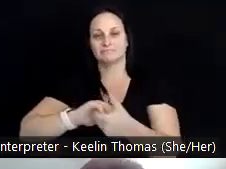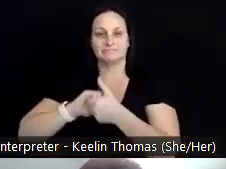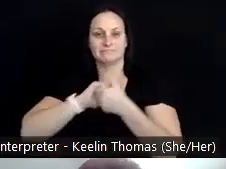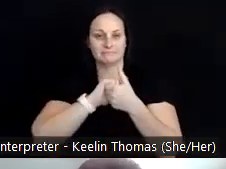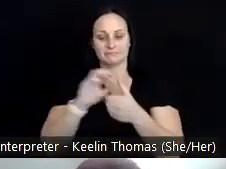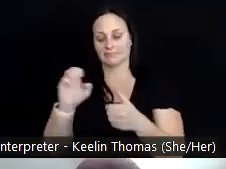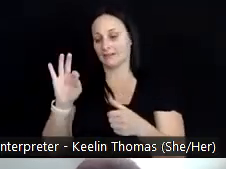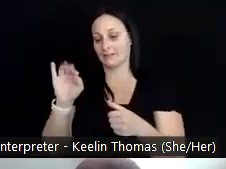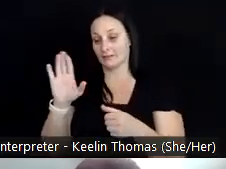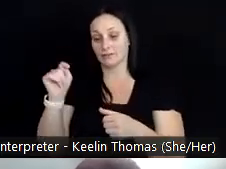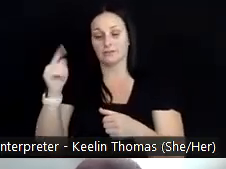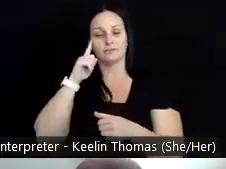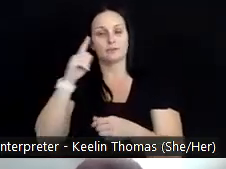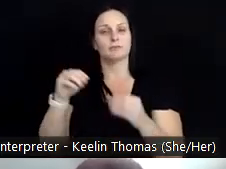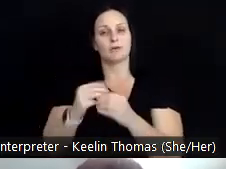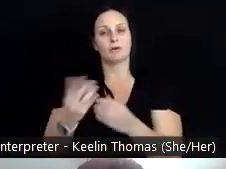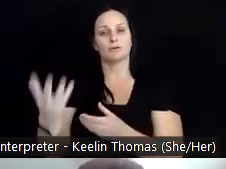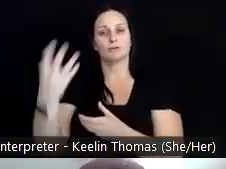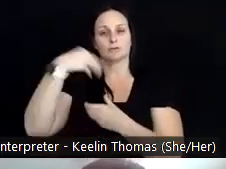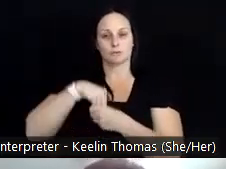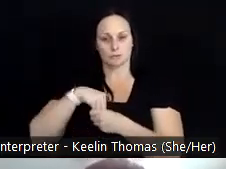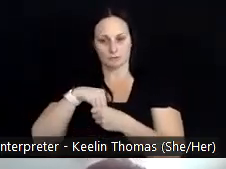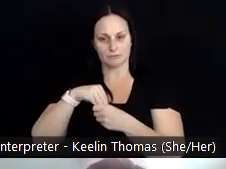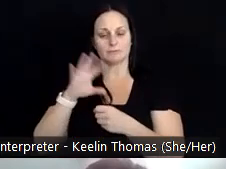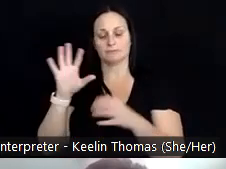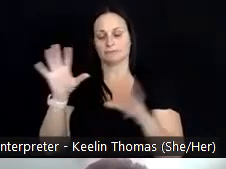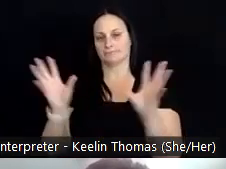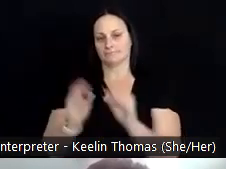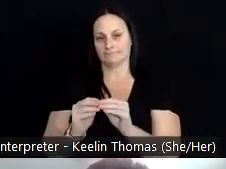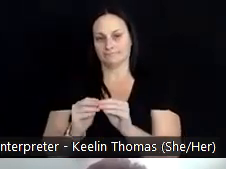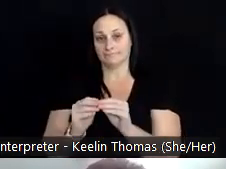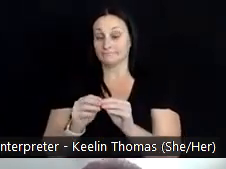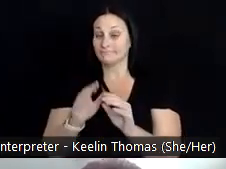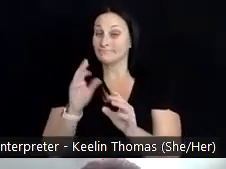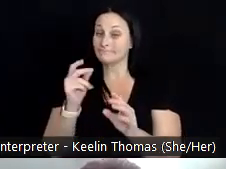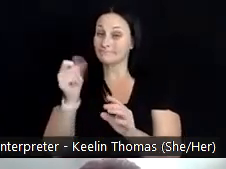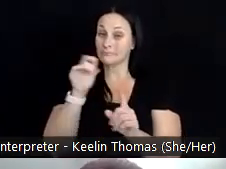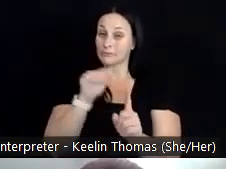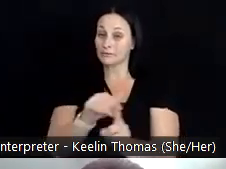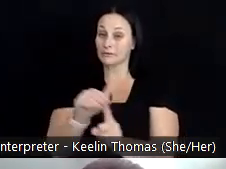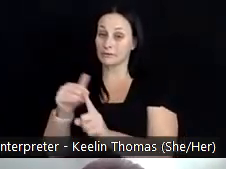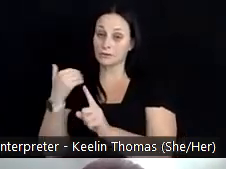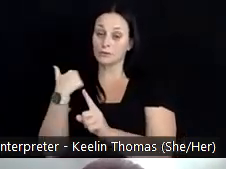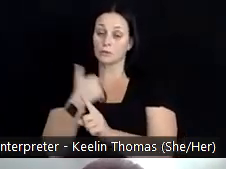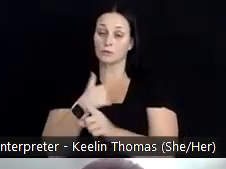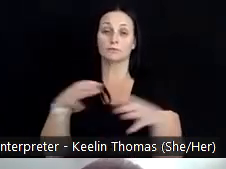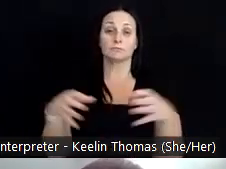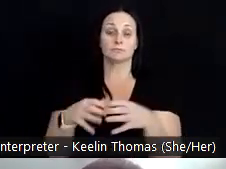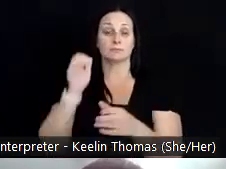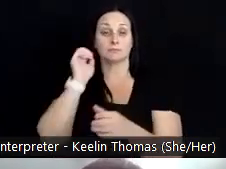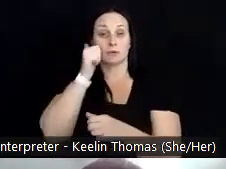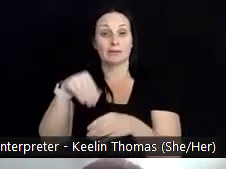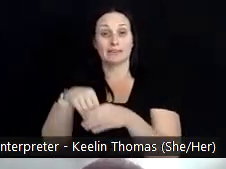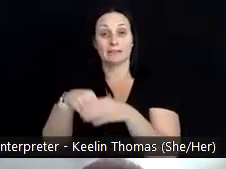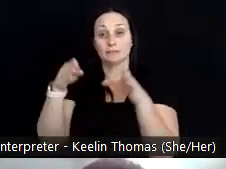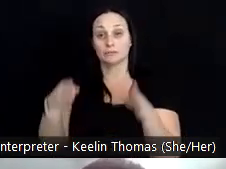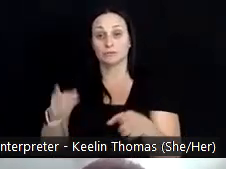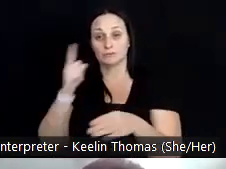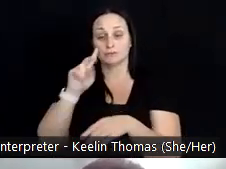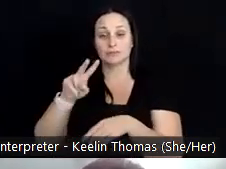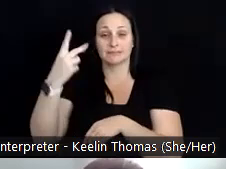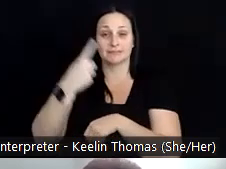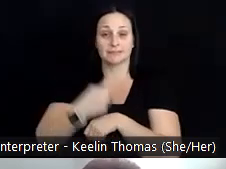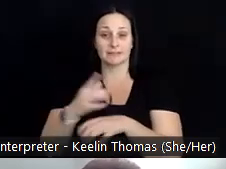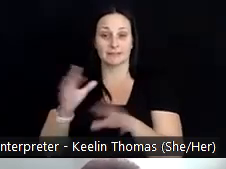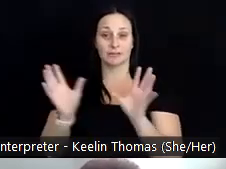create a more inclusive world. A quick reminder that we convene tomorrow in person for day two of the